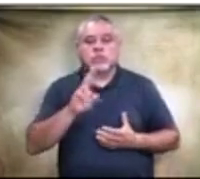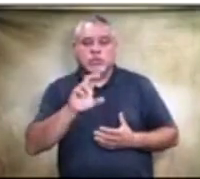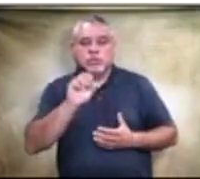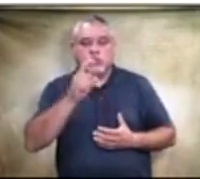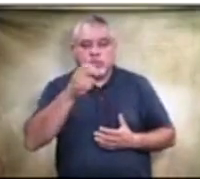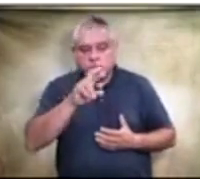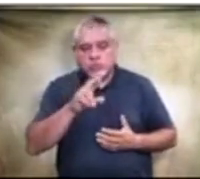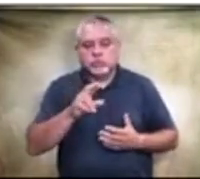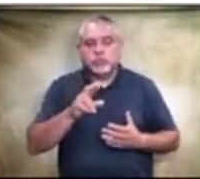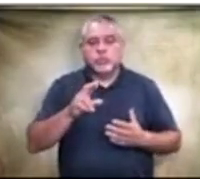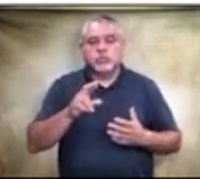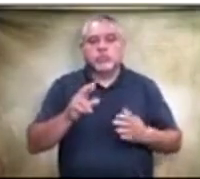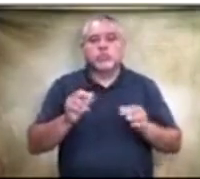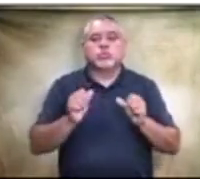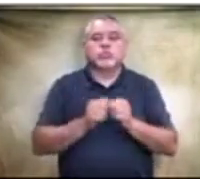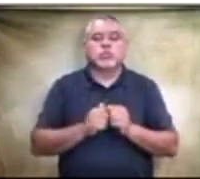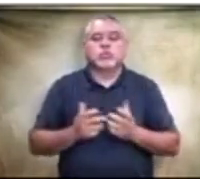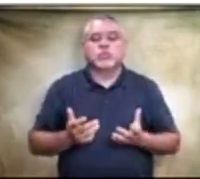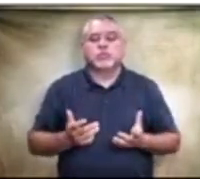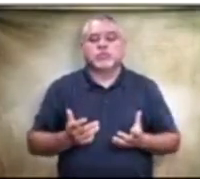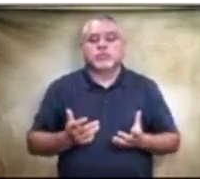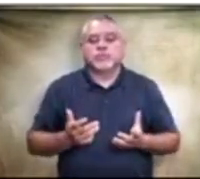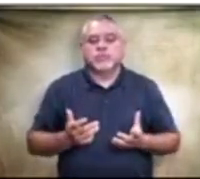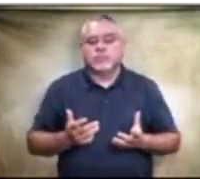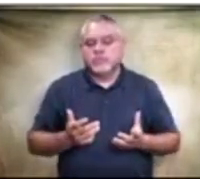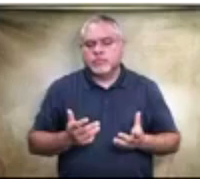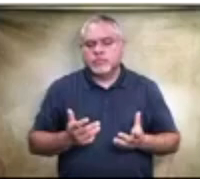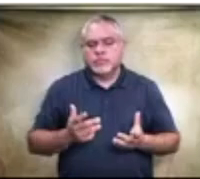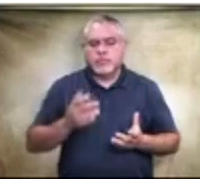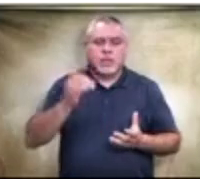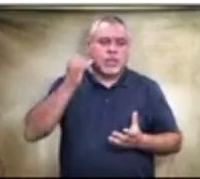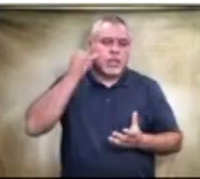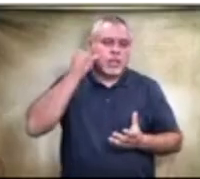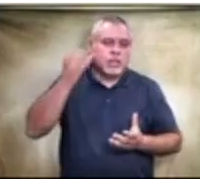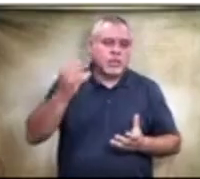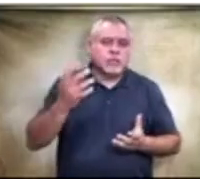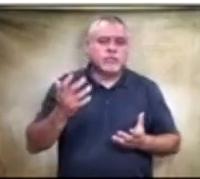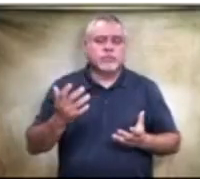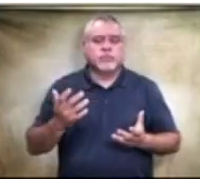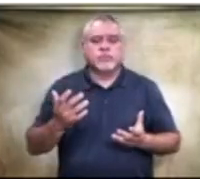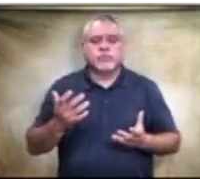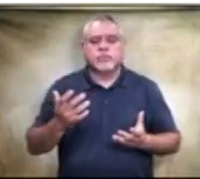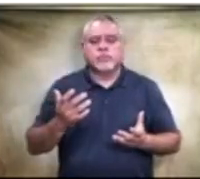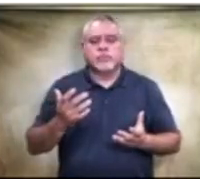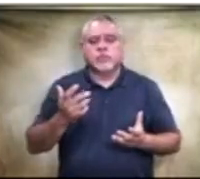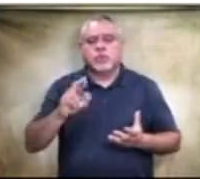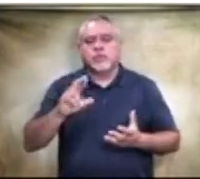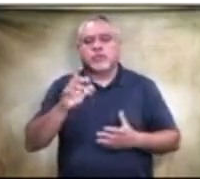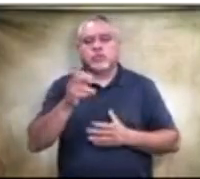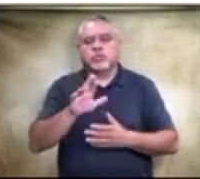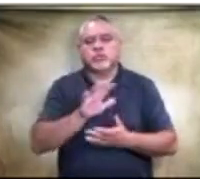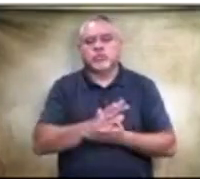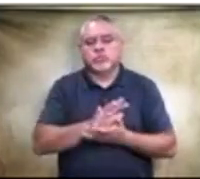the idea of one of the charter schools, I guess, from the